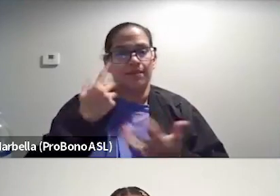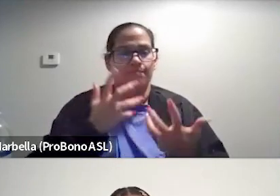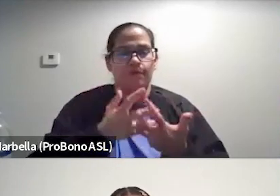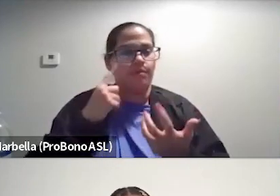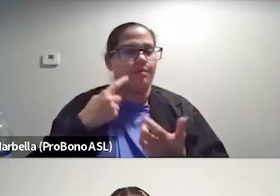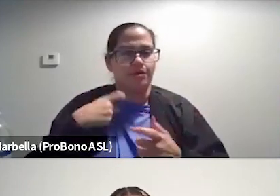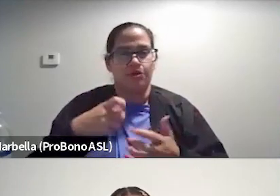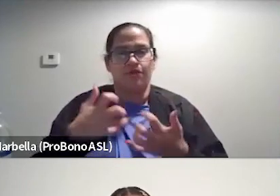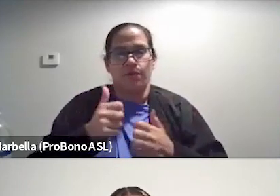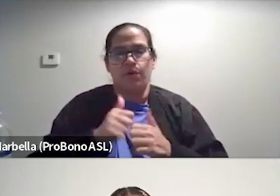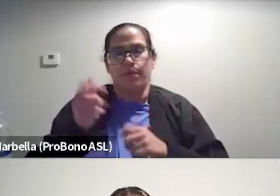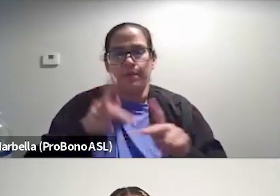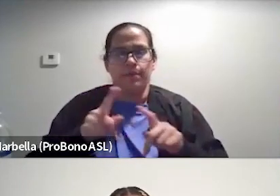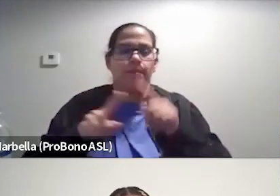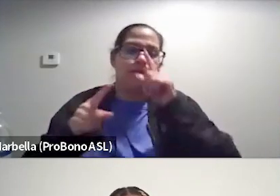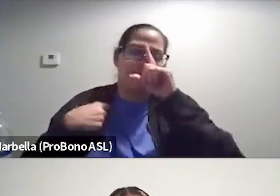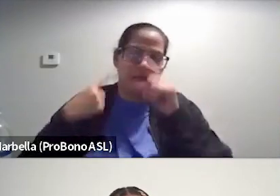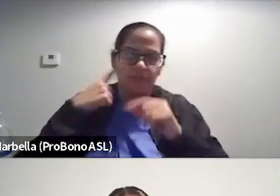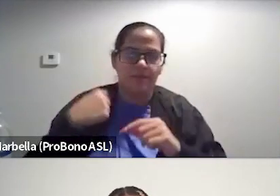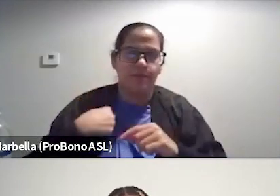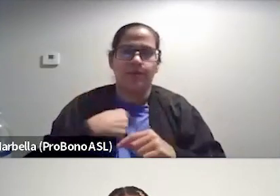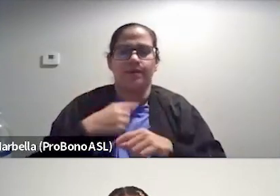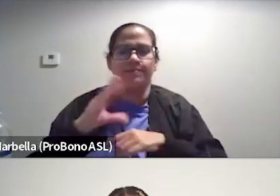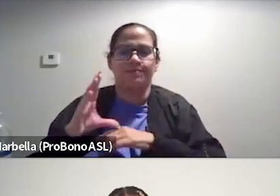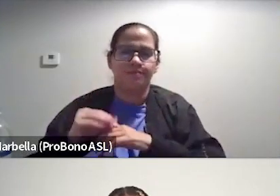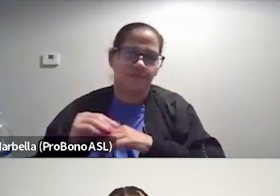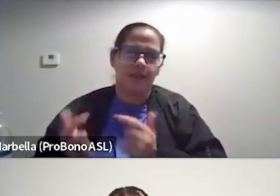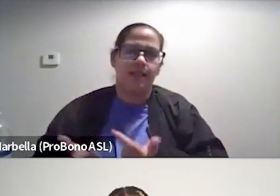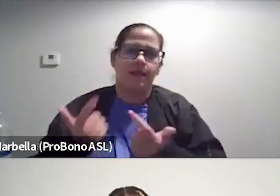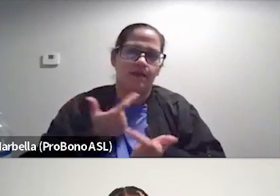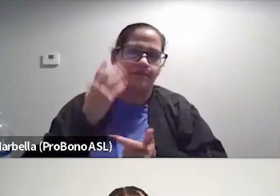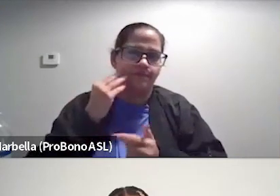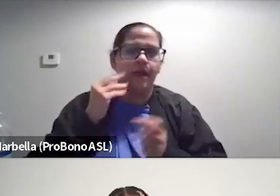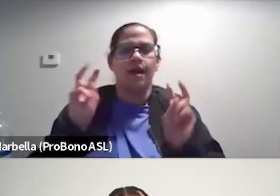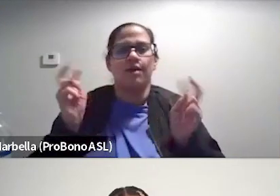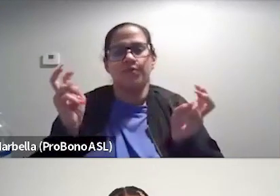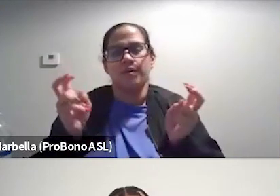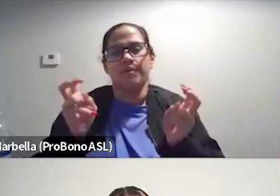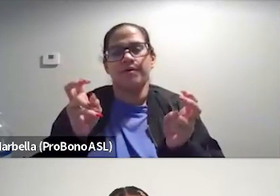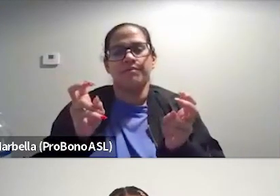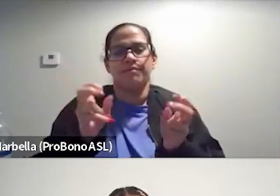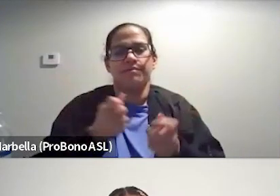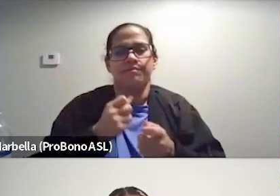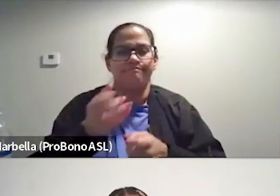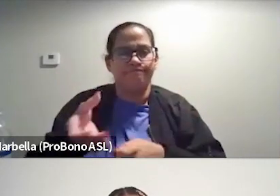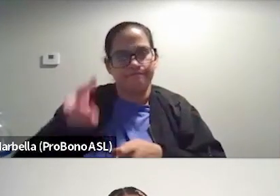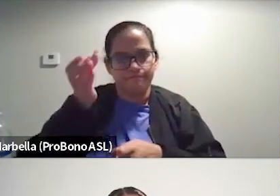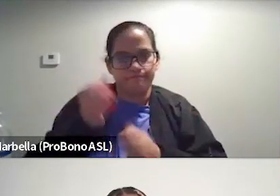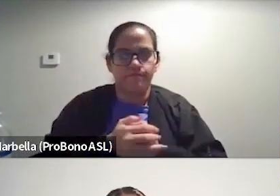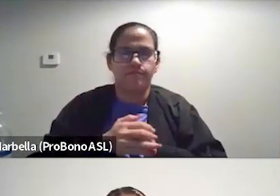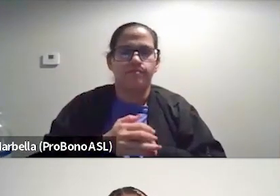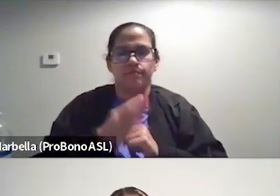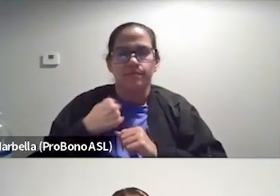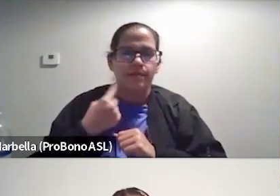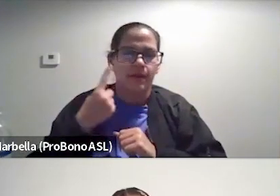should fit for other people, but because I think we discount lived experience as a form of, uh, expertise. Um, and I